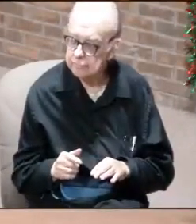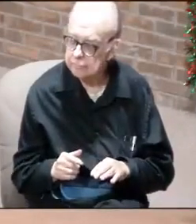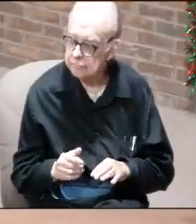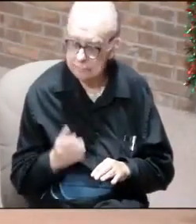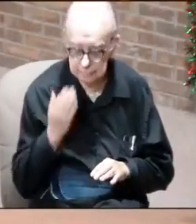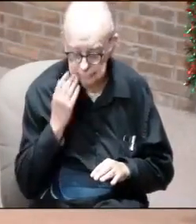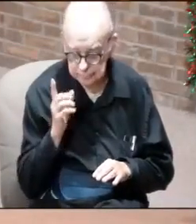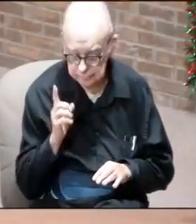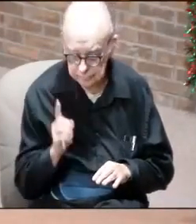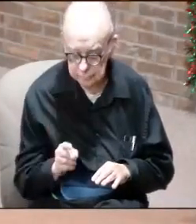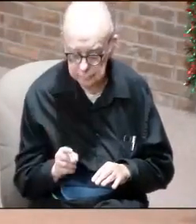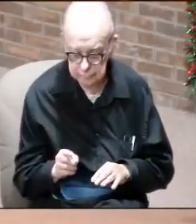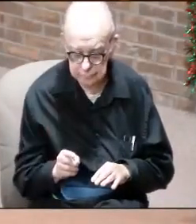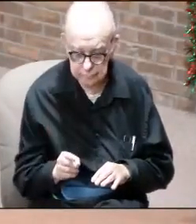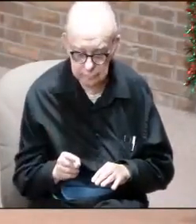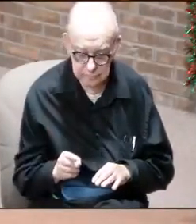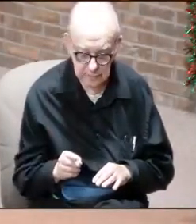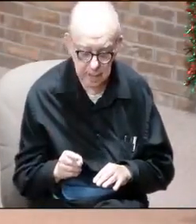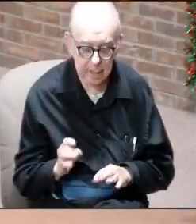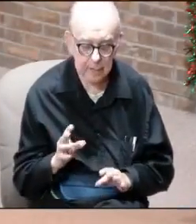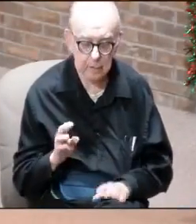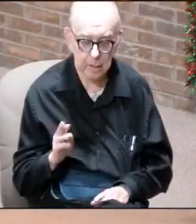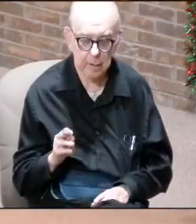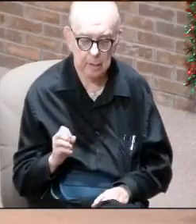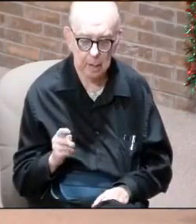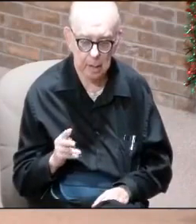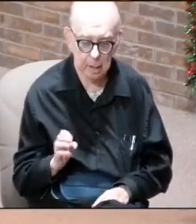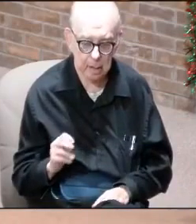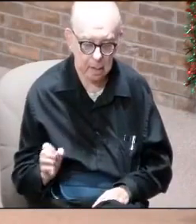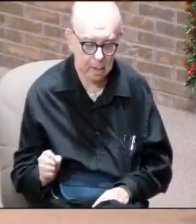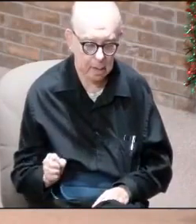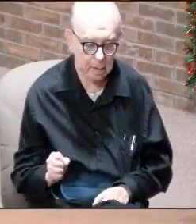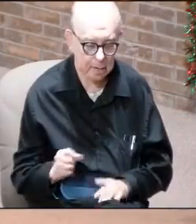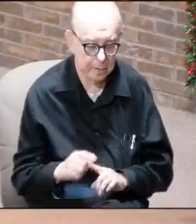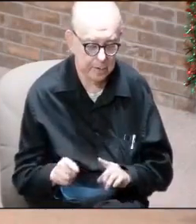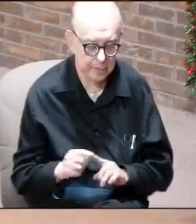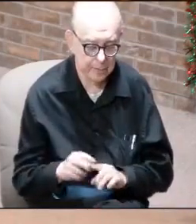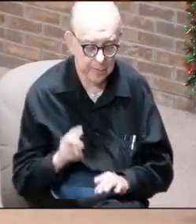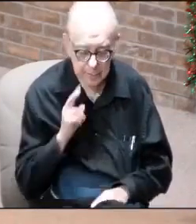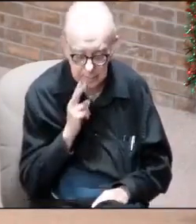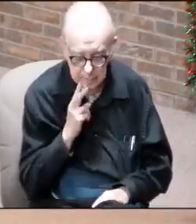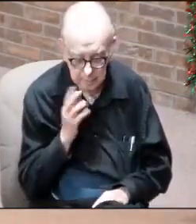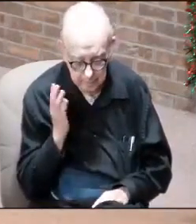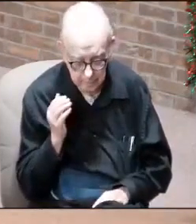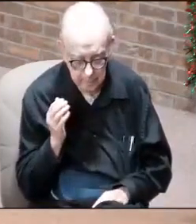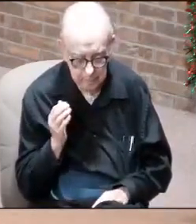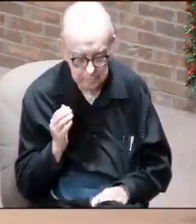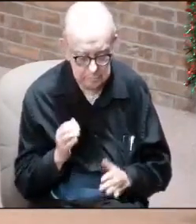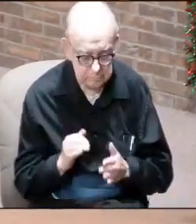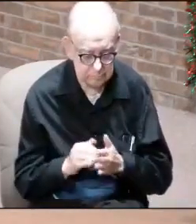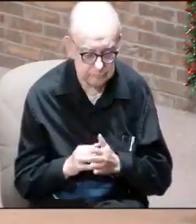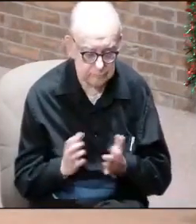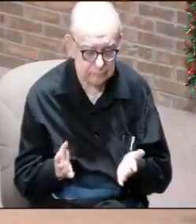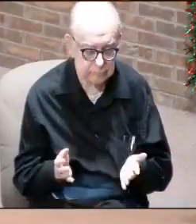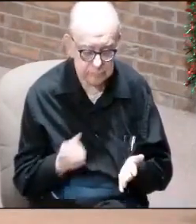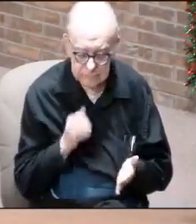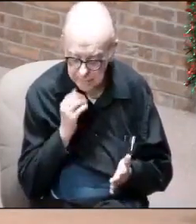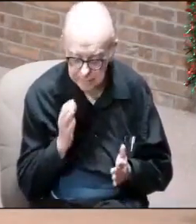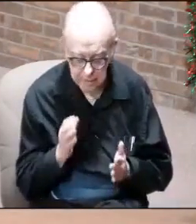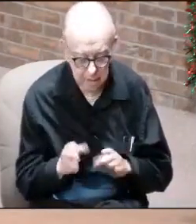Oh, know one thing. I don't like broccoli, and I don't like Brussels sprouts, and I'm hoping that's not on the menu.